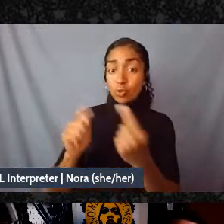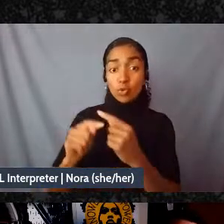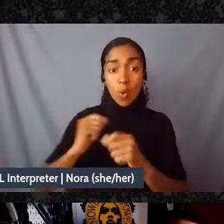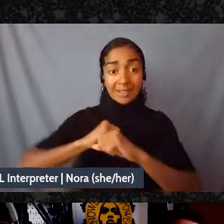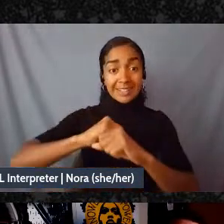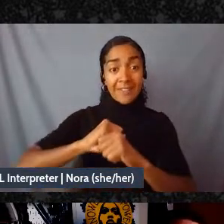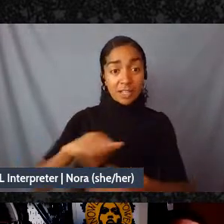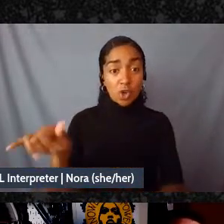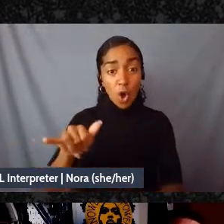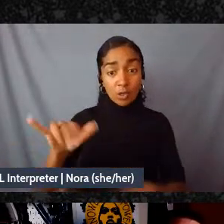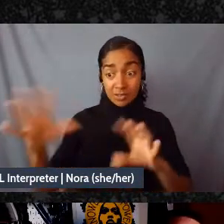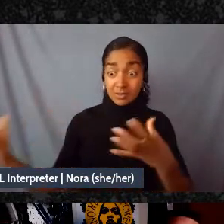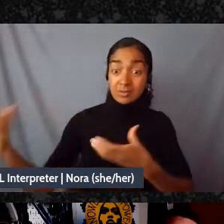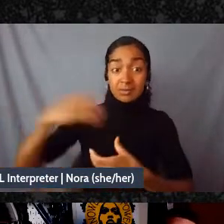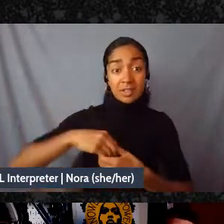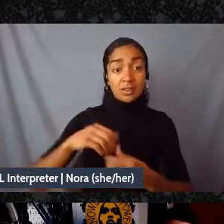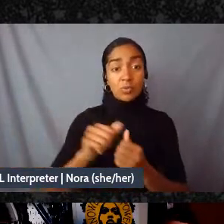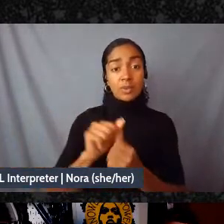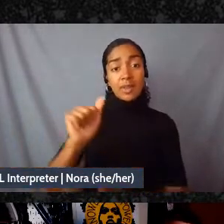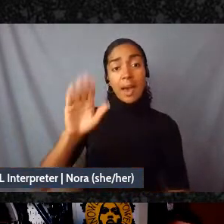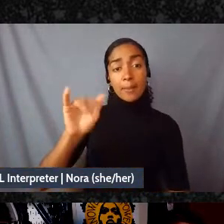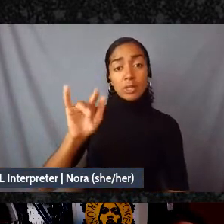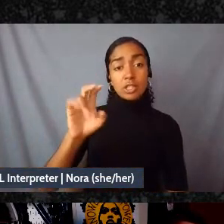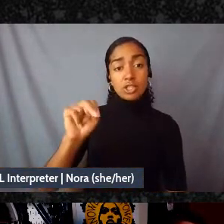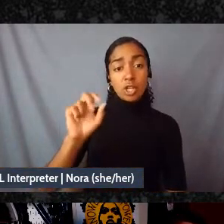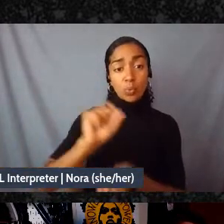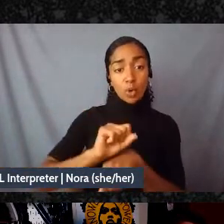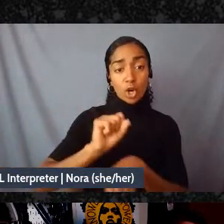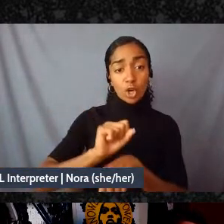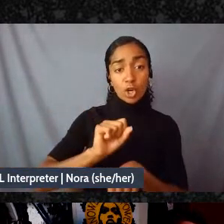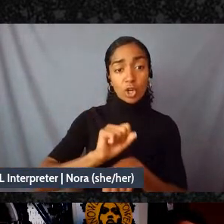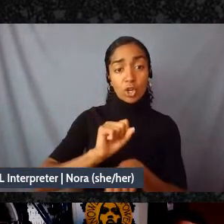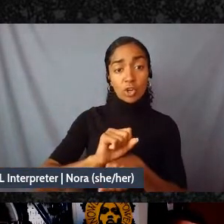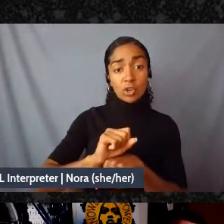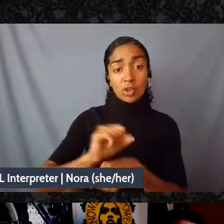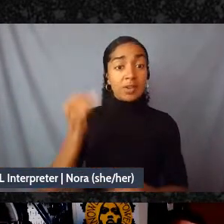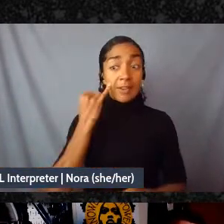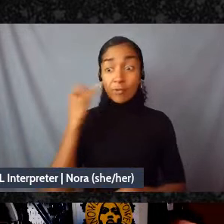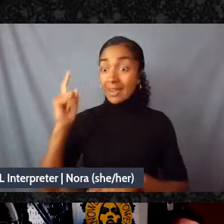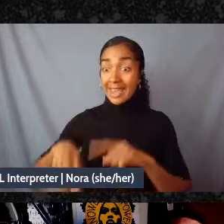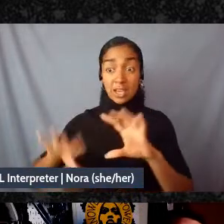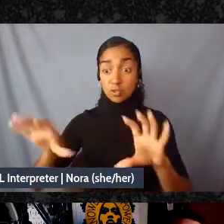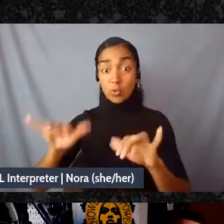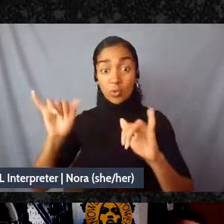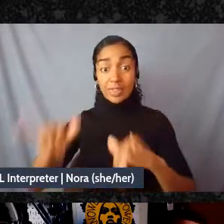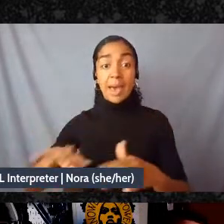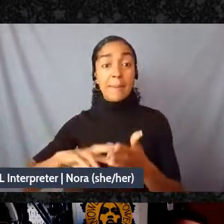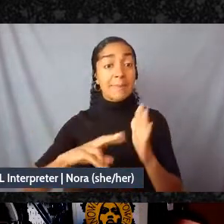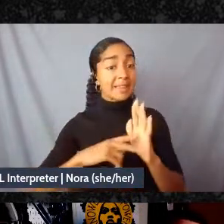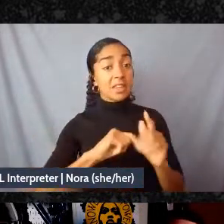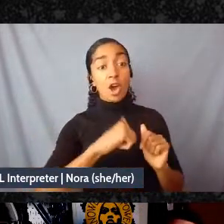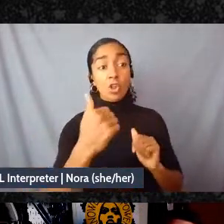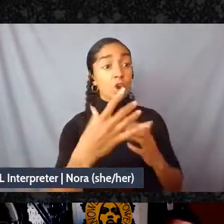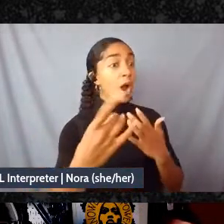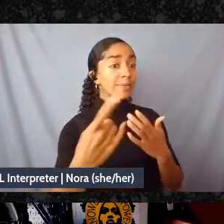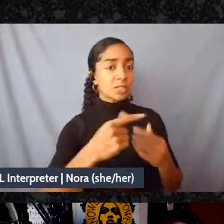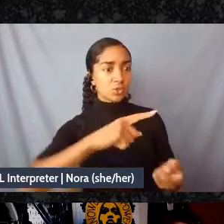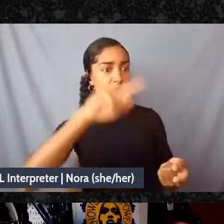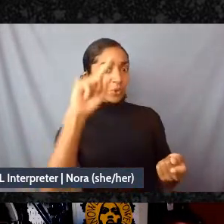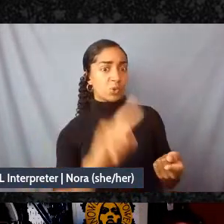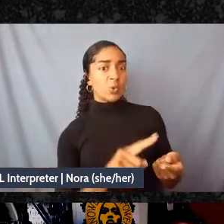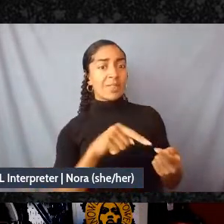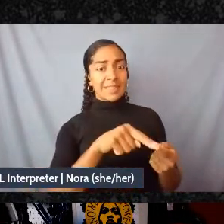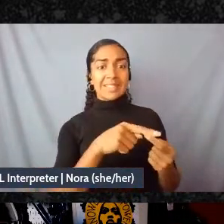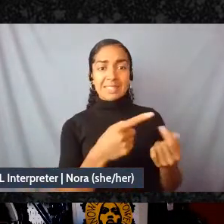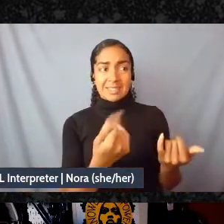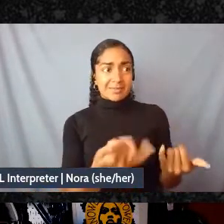that then you know the alternative is to mitigate this crisis and you know we don't have the privilege for